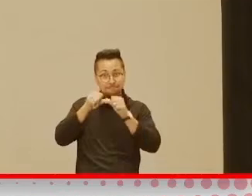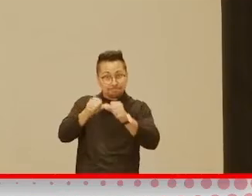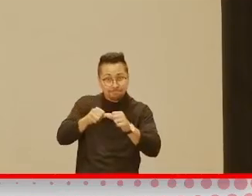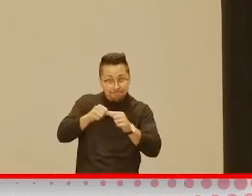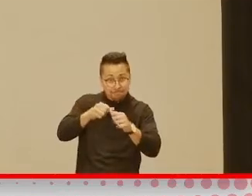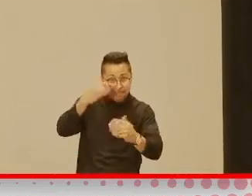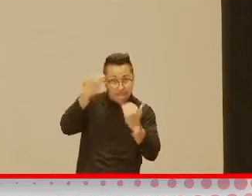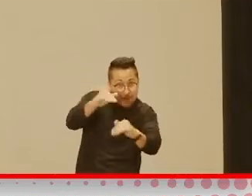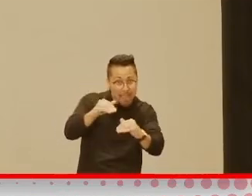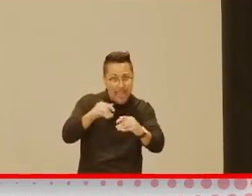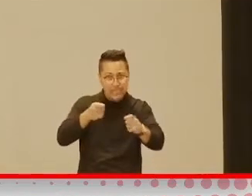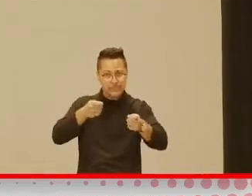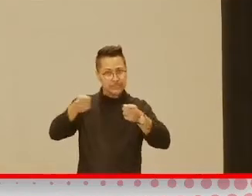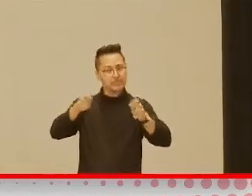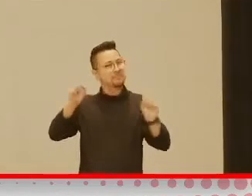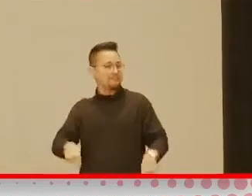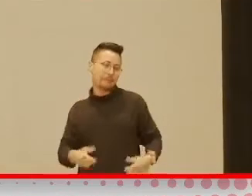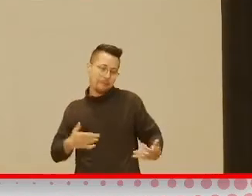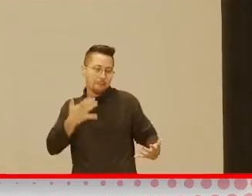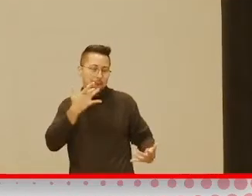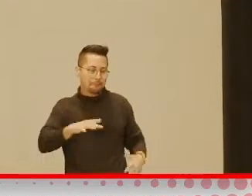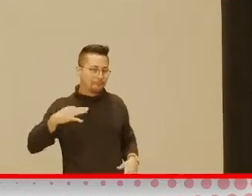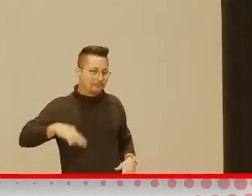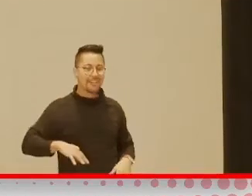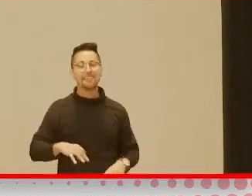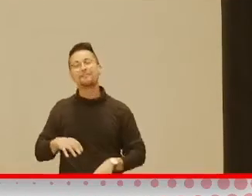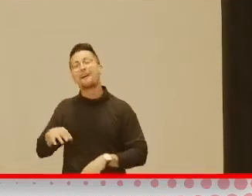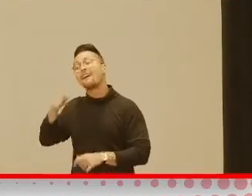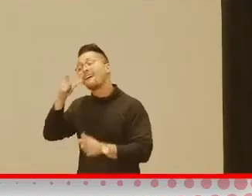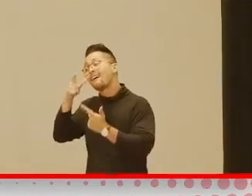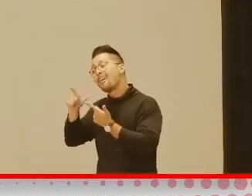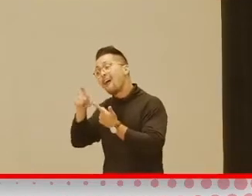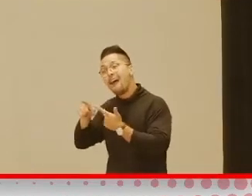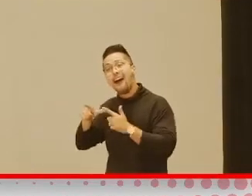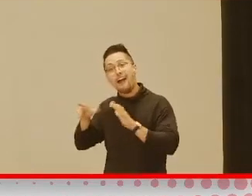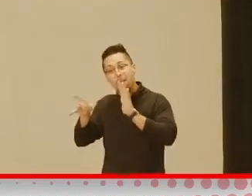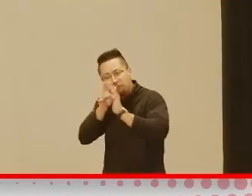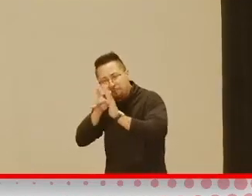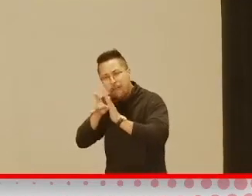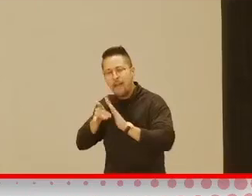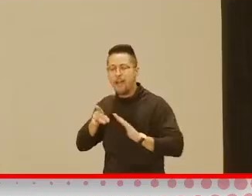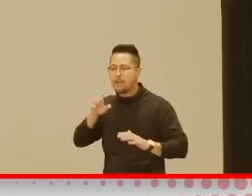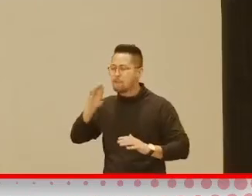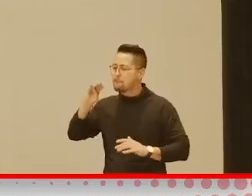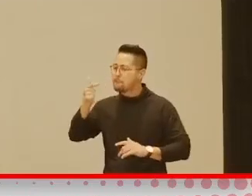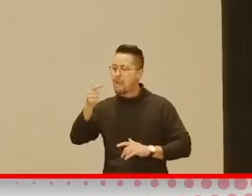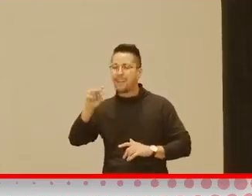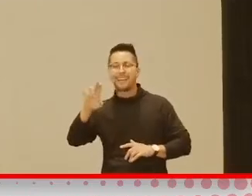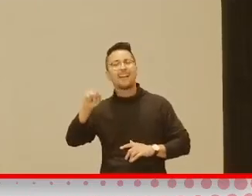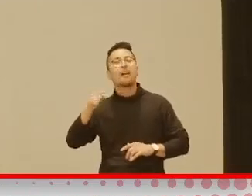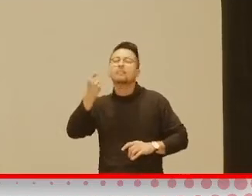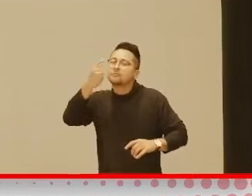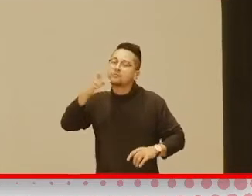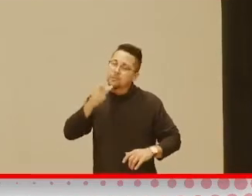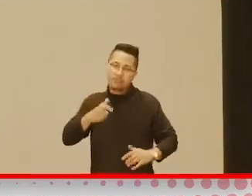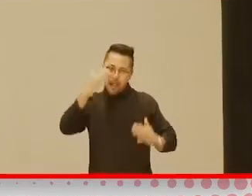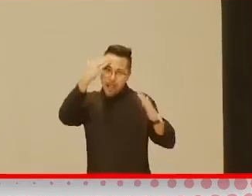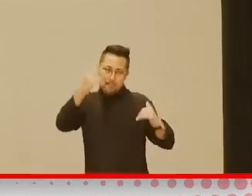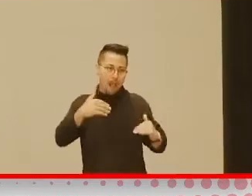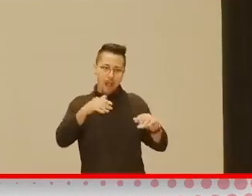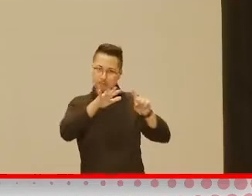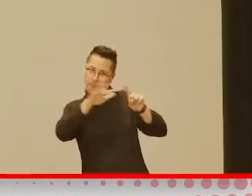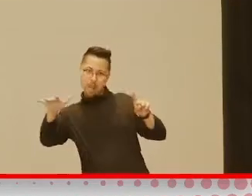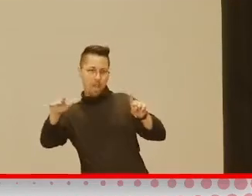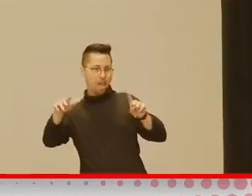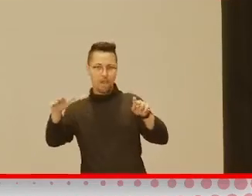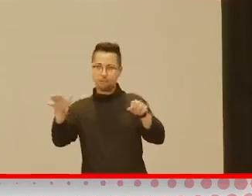So, but, you know, magnetic letters, not that we're expecting them to spell words when they're infants and toddlers, right? But